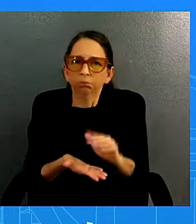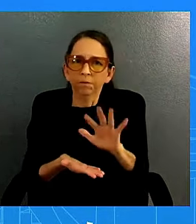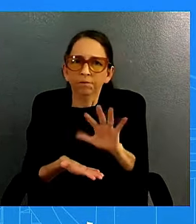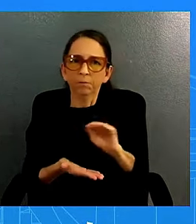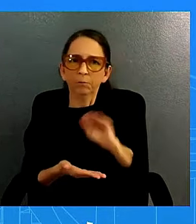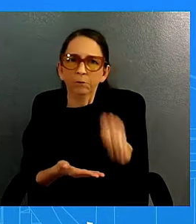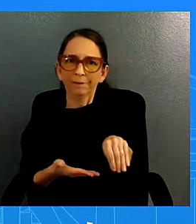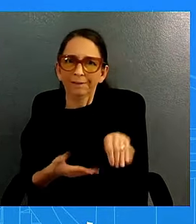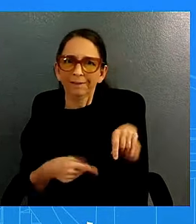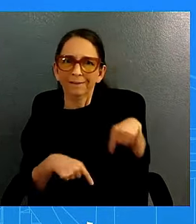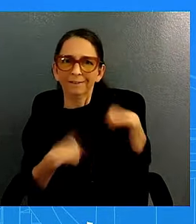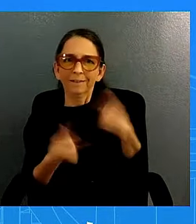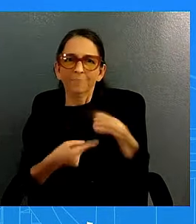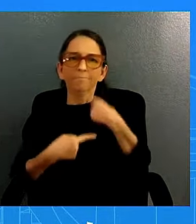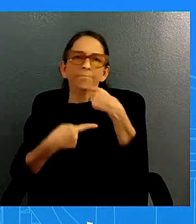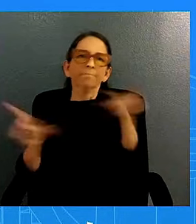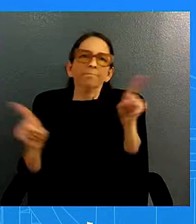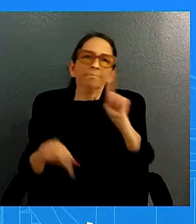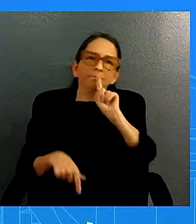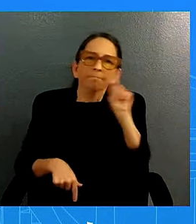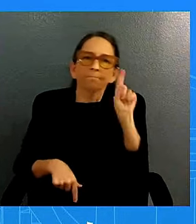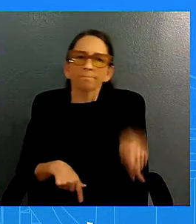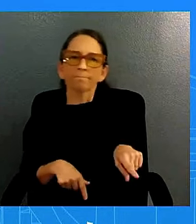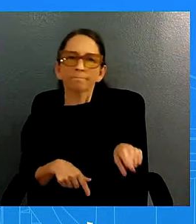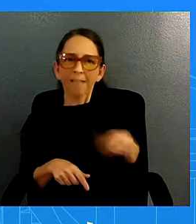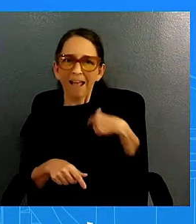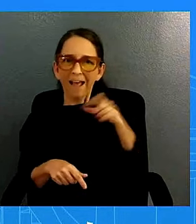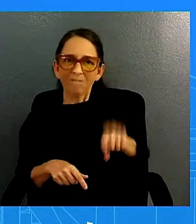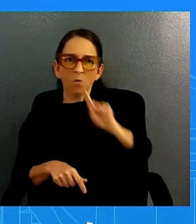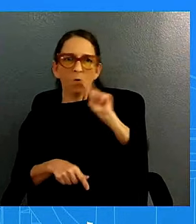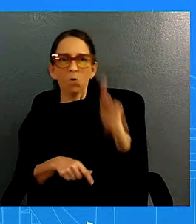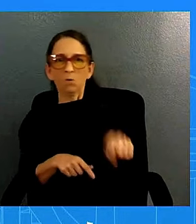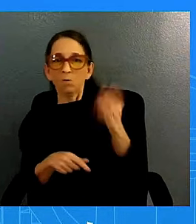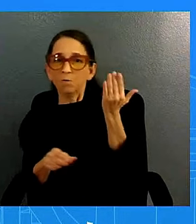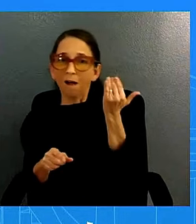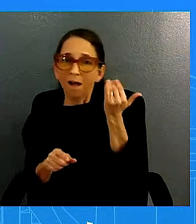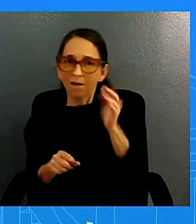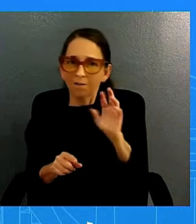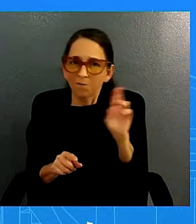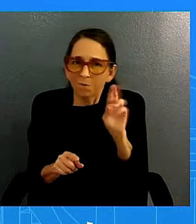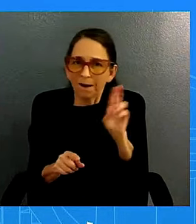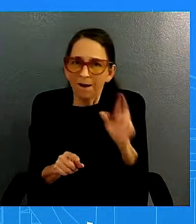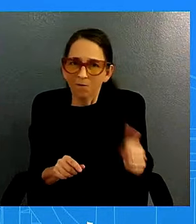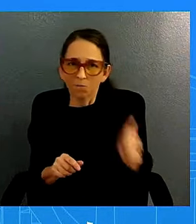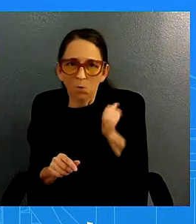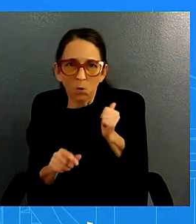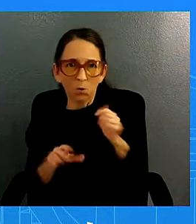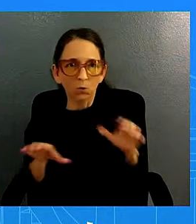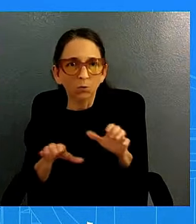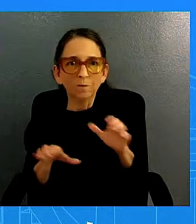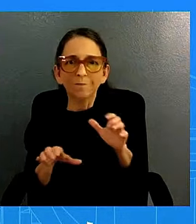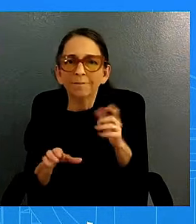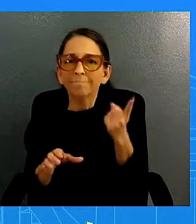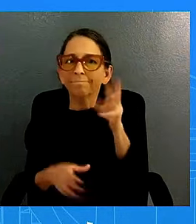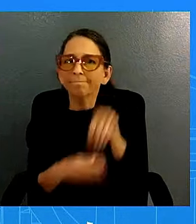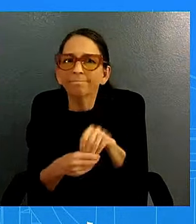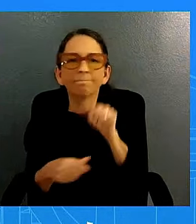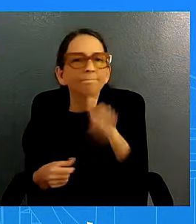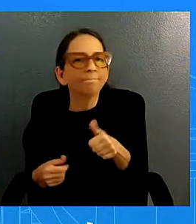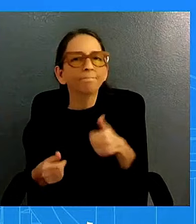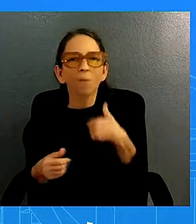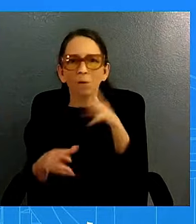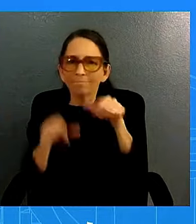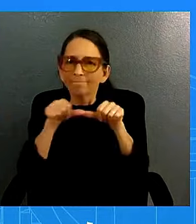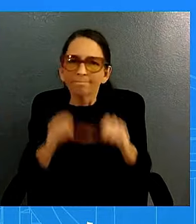republicans refuse to act uh and so look we're going to uh continue to to deal with an issue that majority of